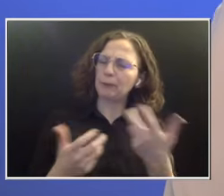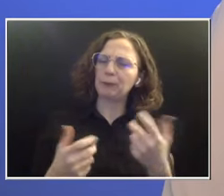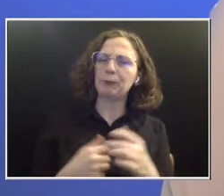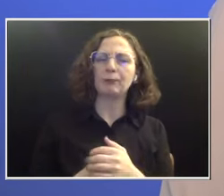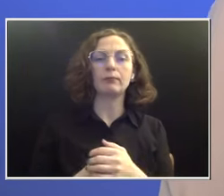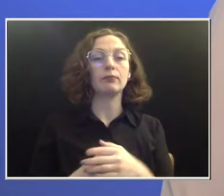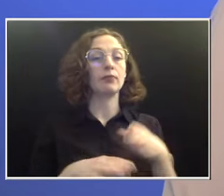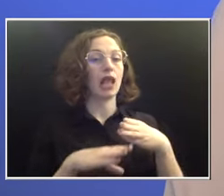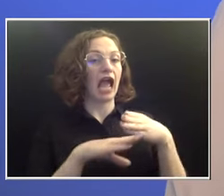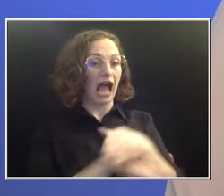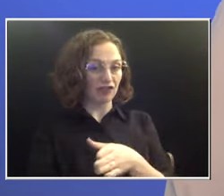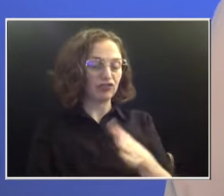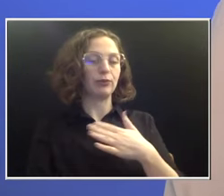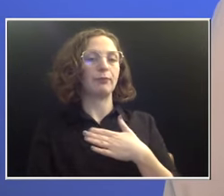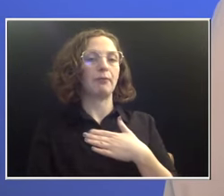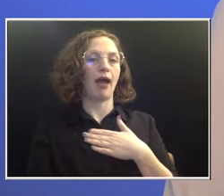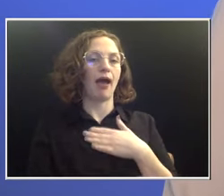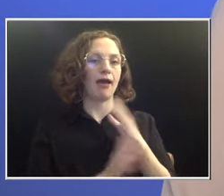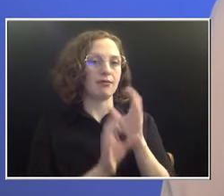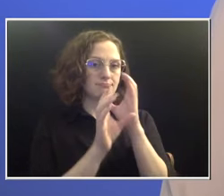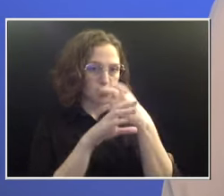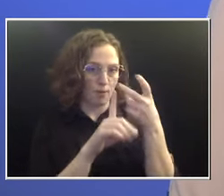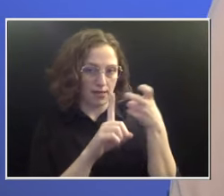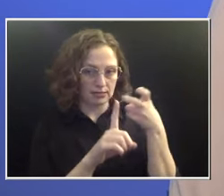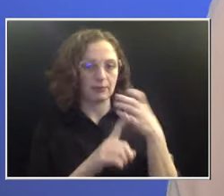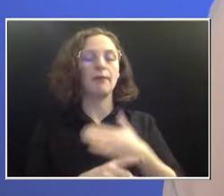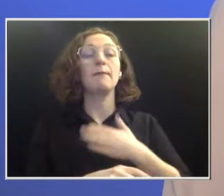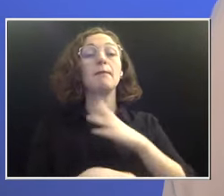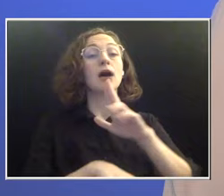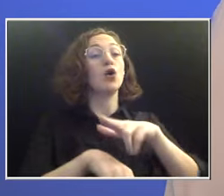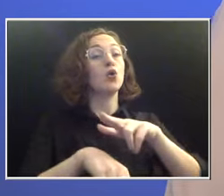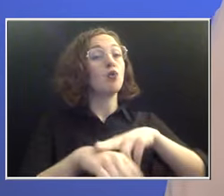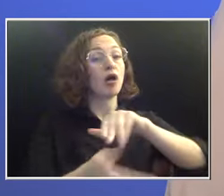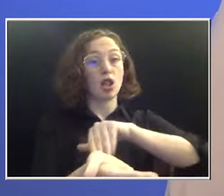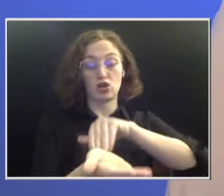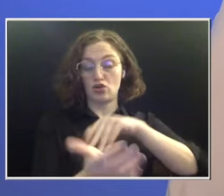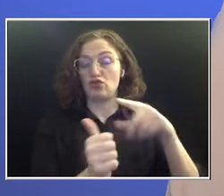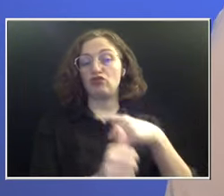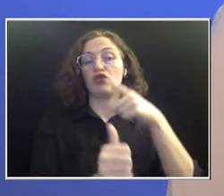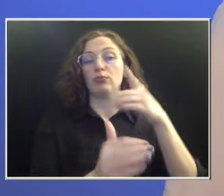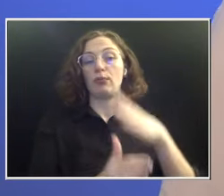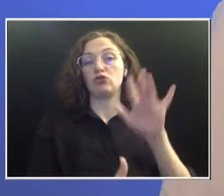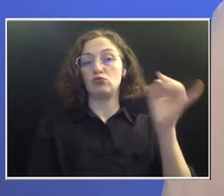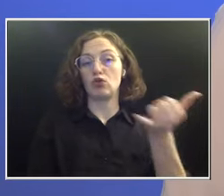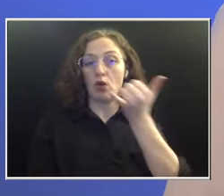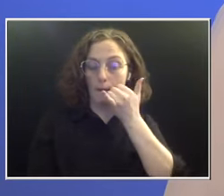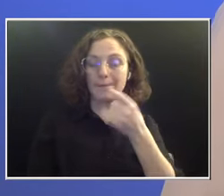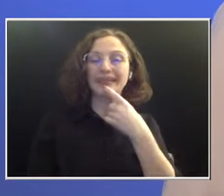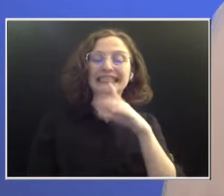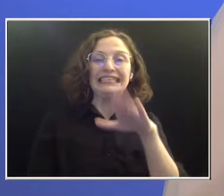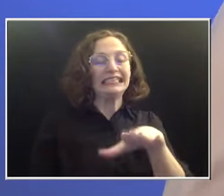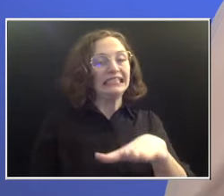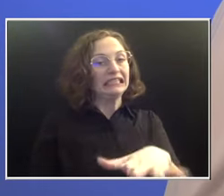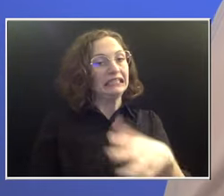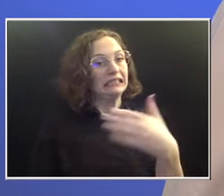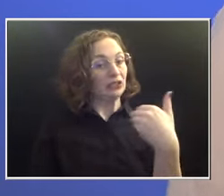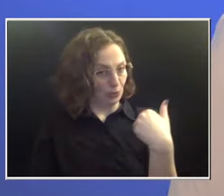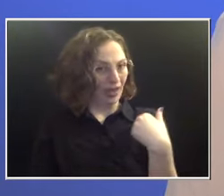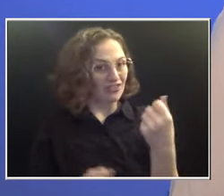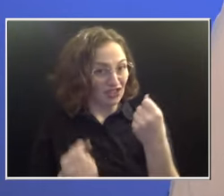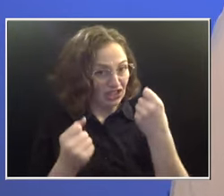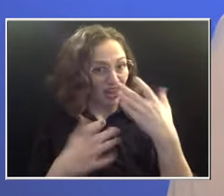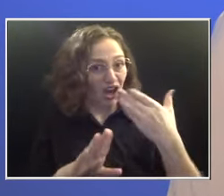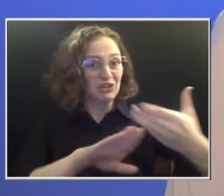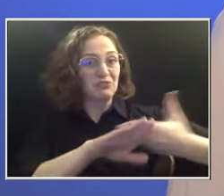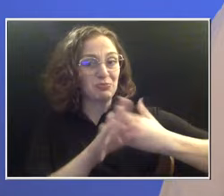doctor was actually the first call I got, and she told me, you know, there are a lot of precancerous cells. This now, we need to get you to an